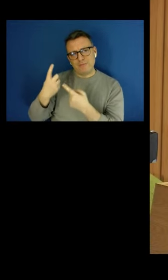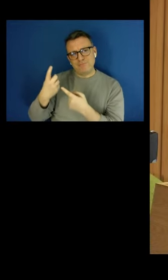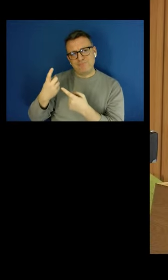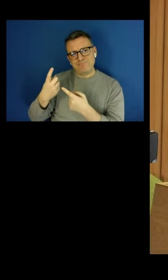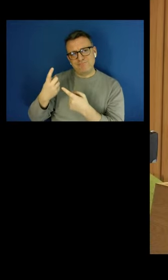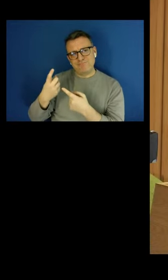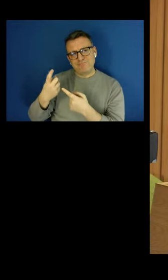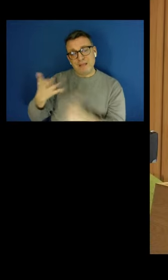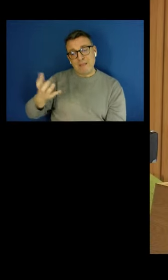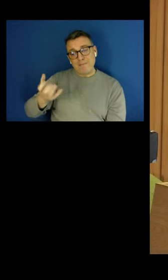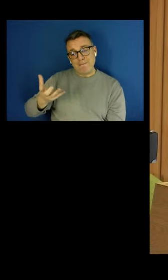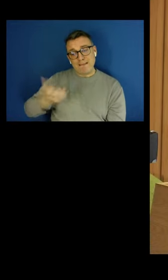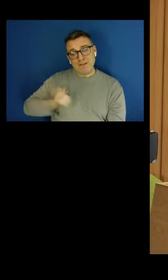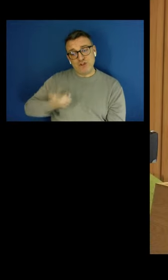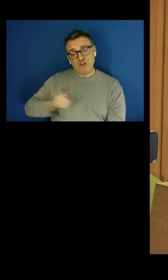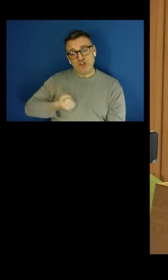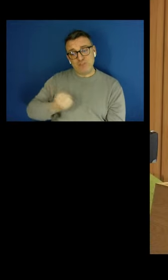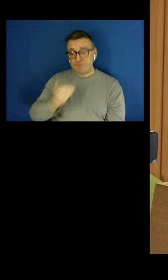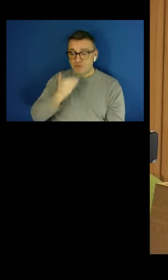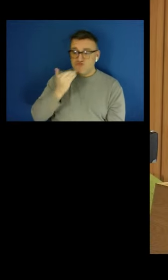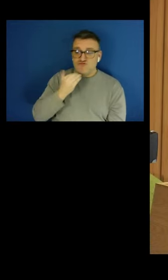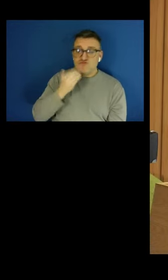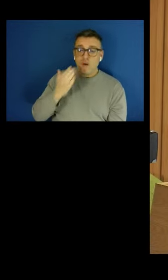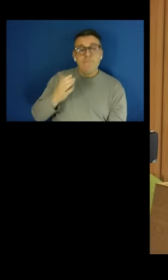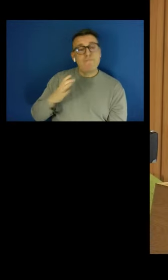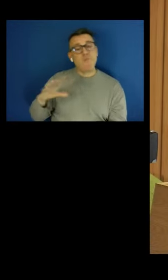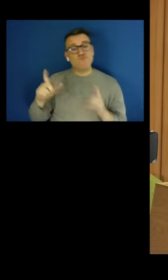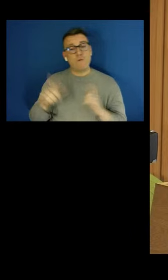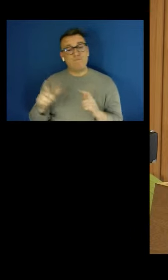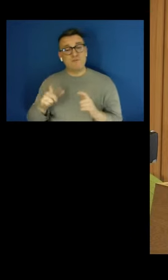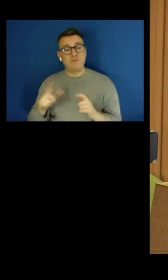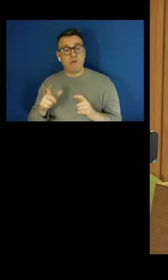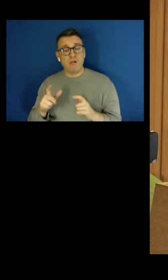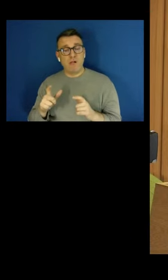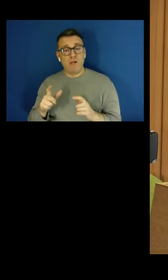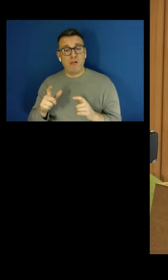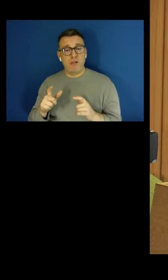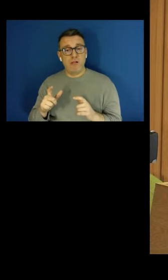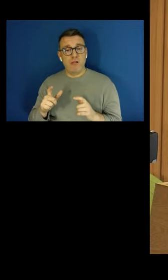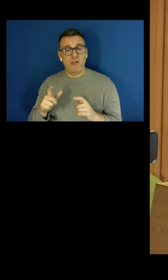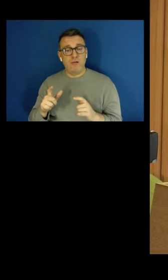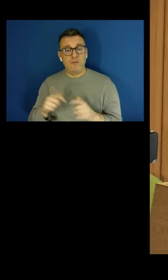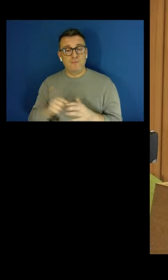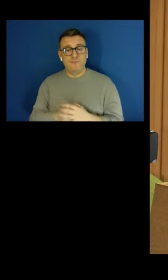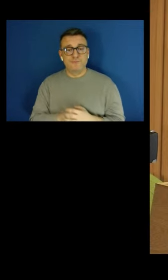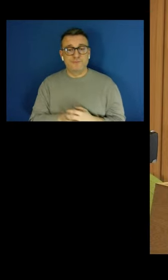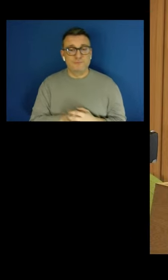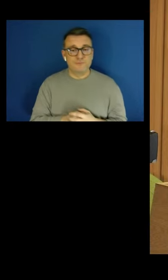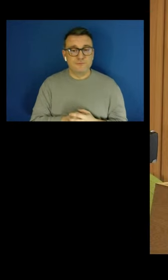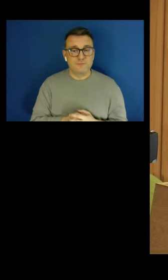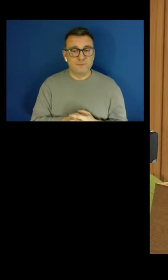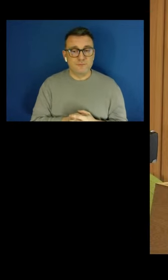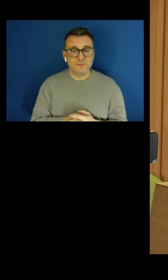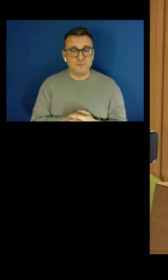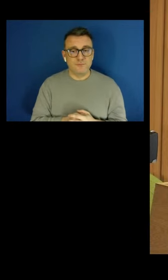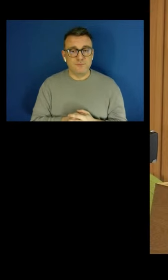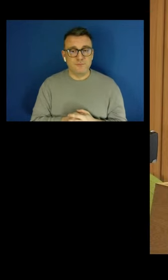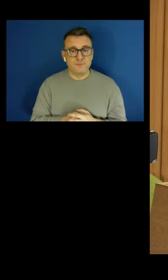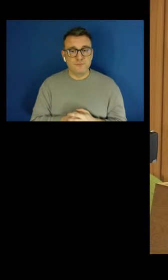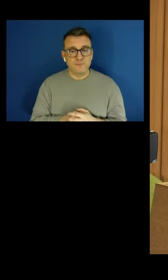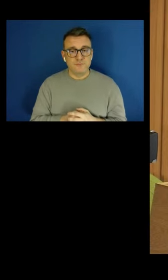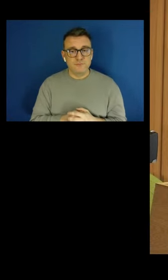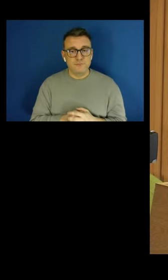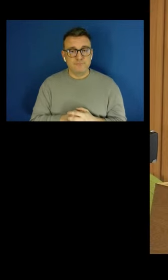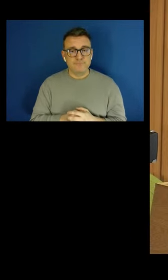well as whether you have a pension at all. And there are large gaps in pension saving